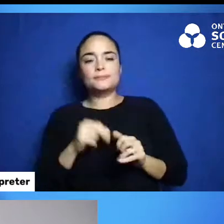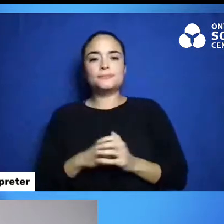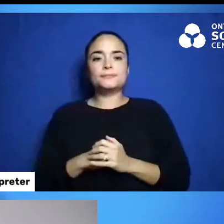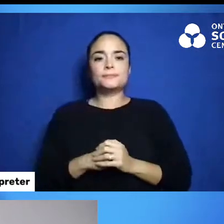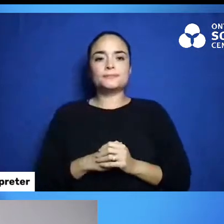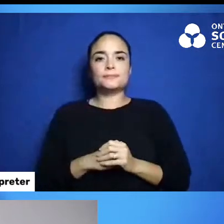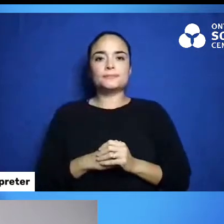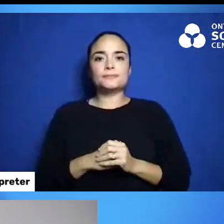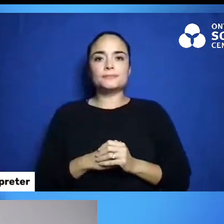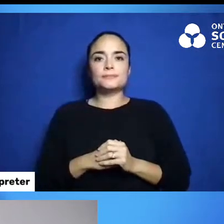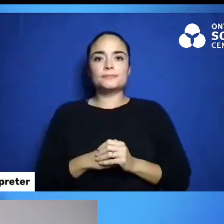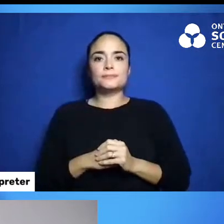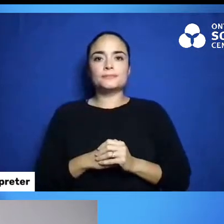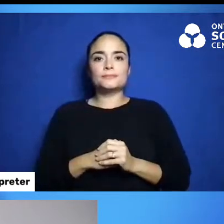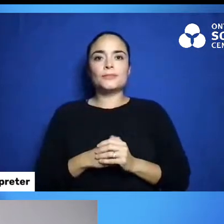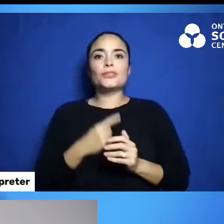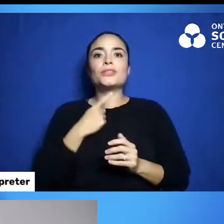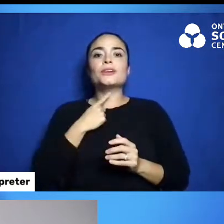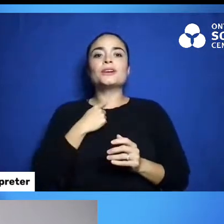thirsty.